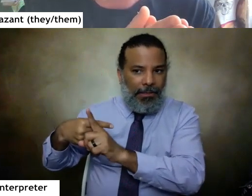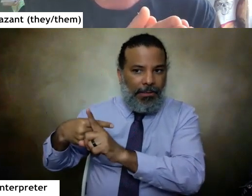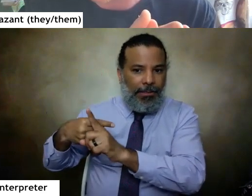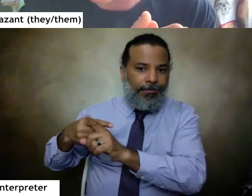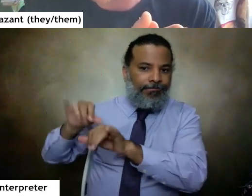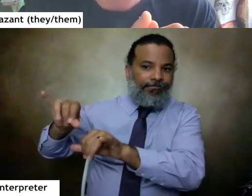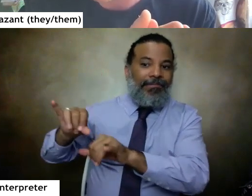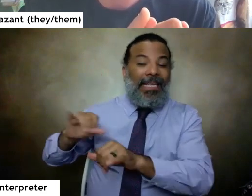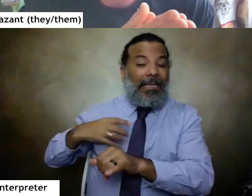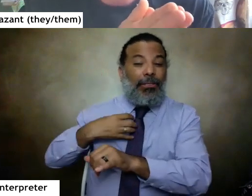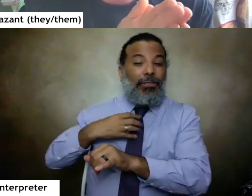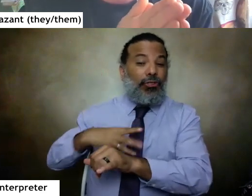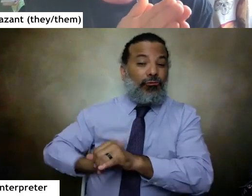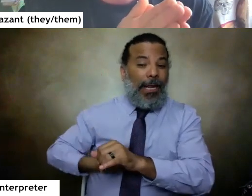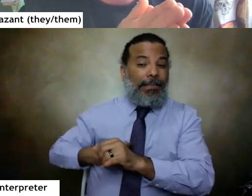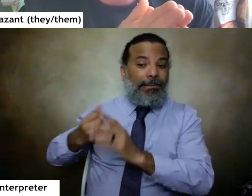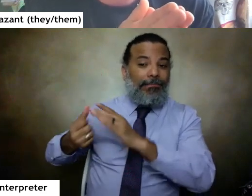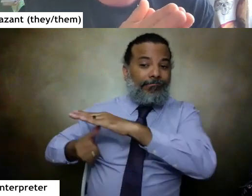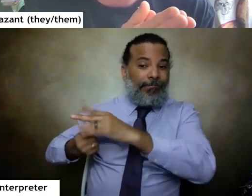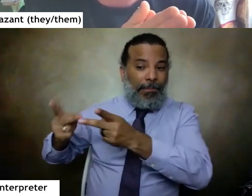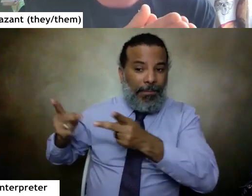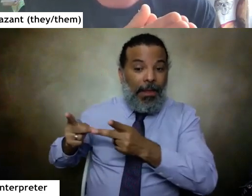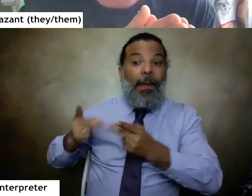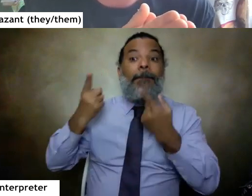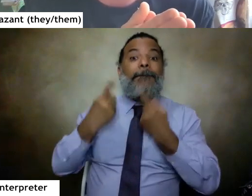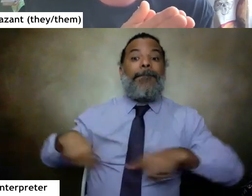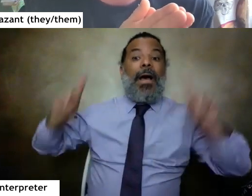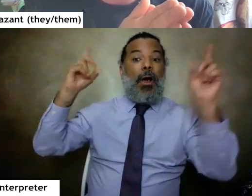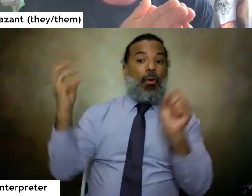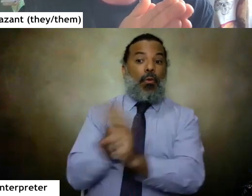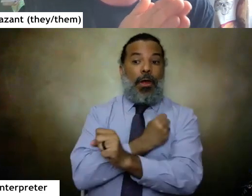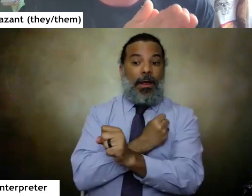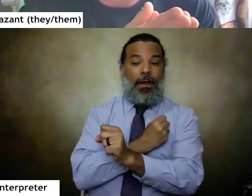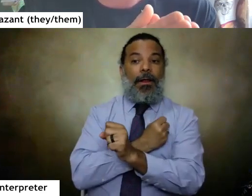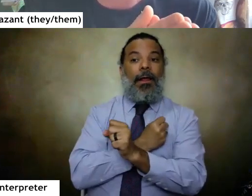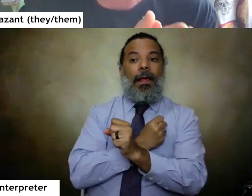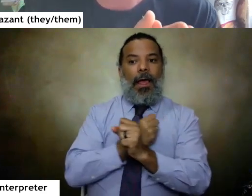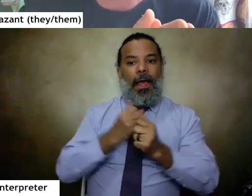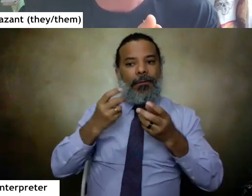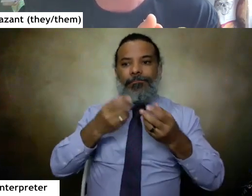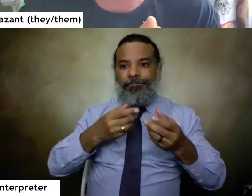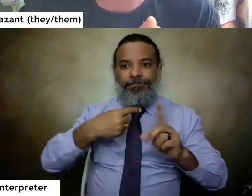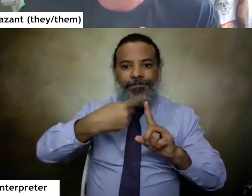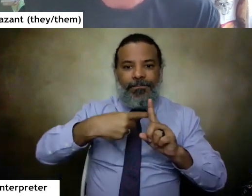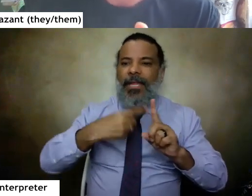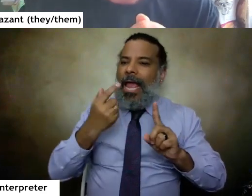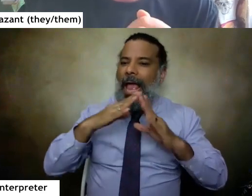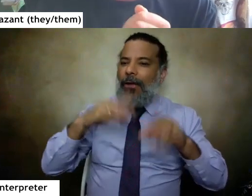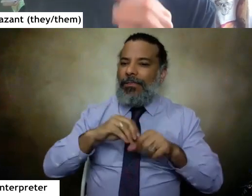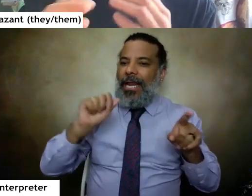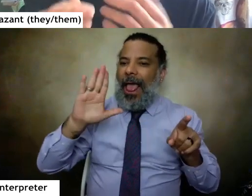Detention Center, and she finally won her asylum case and immediately started renting out a house in Albuquerque